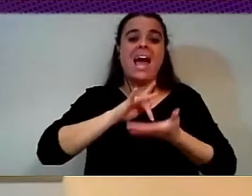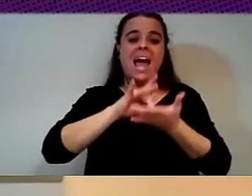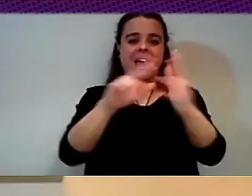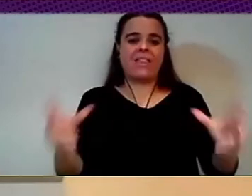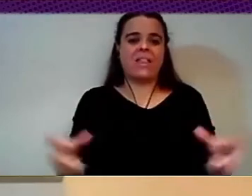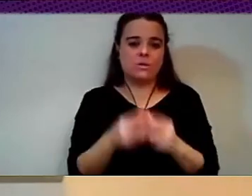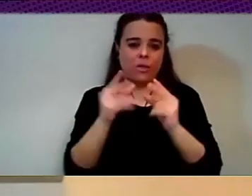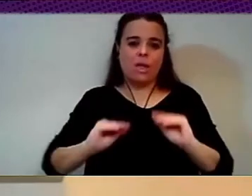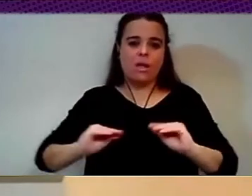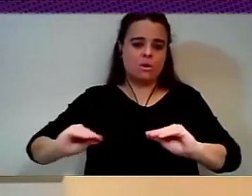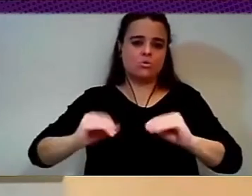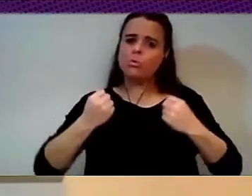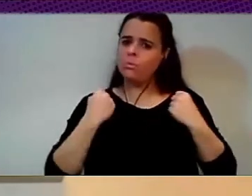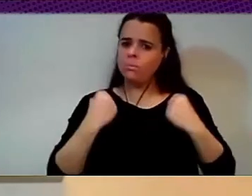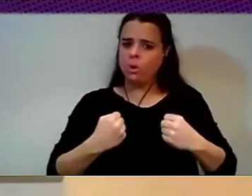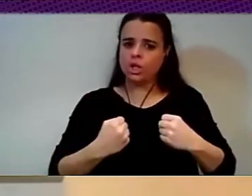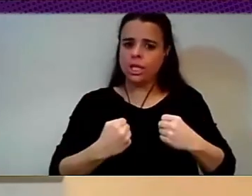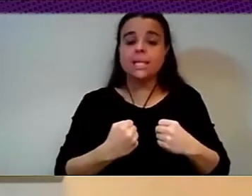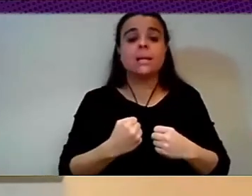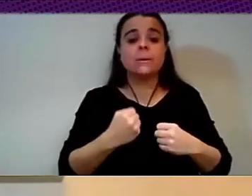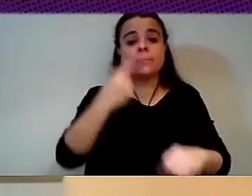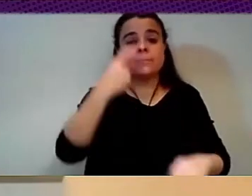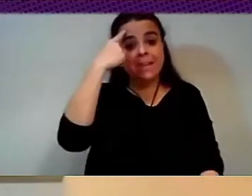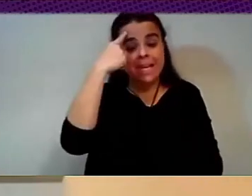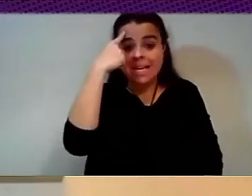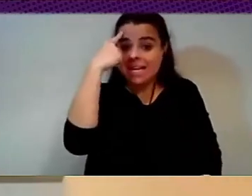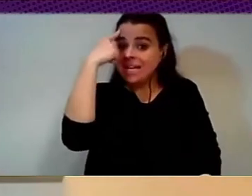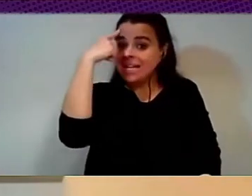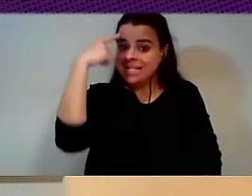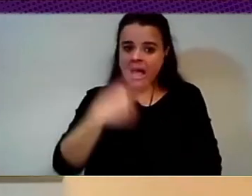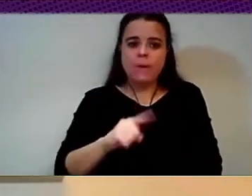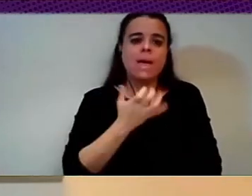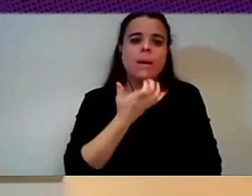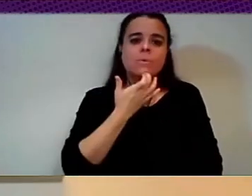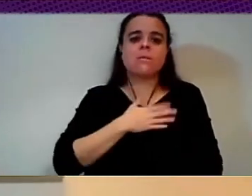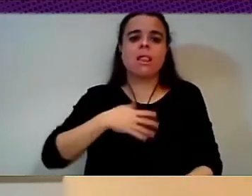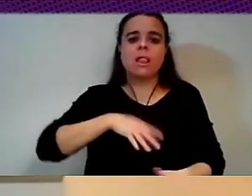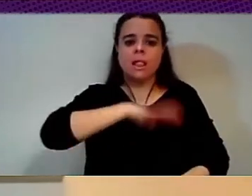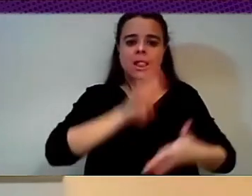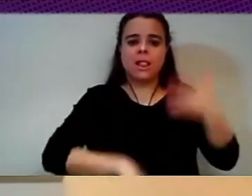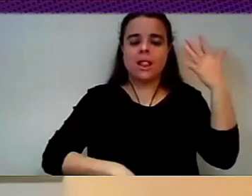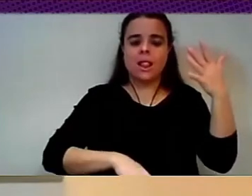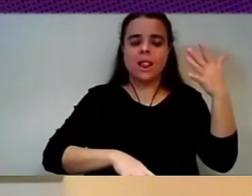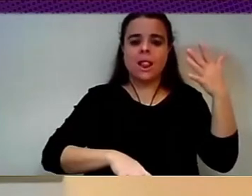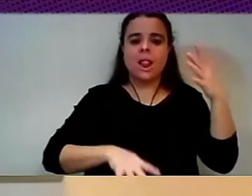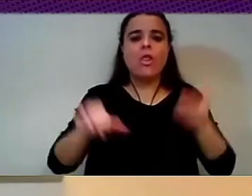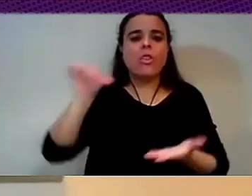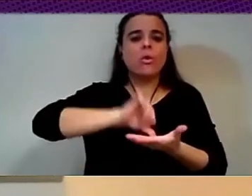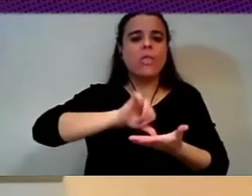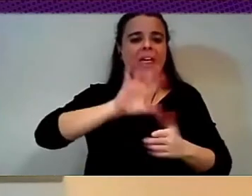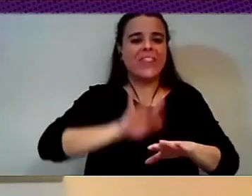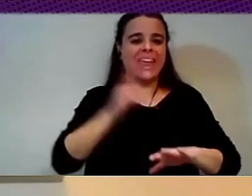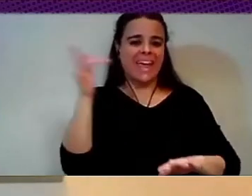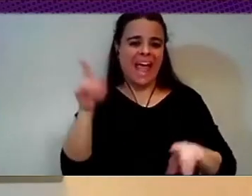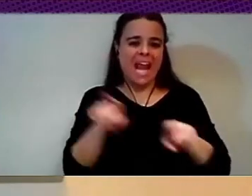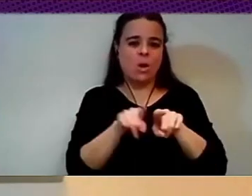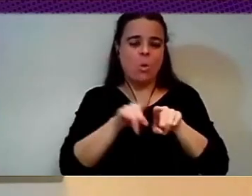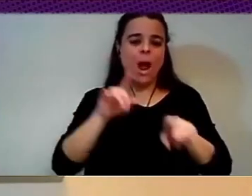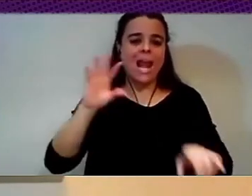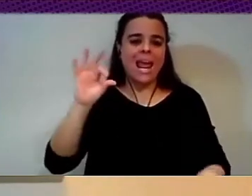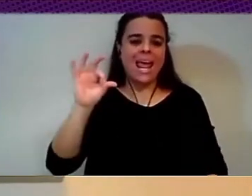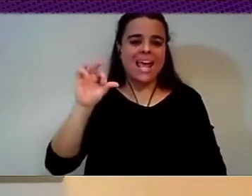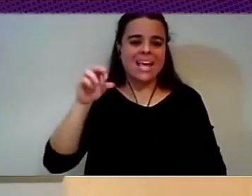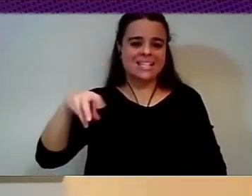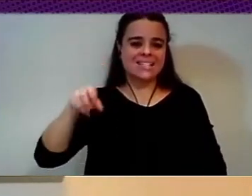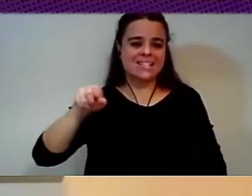a digital city and a smart city, it was not at all about technology. So, we didn't